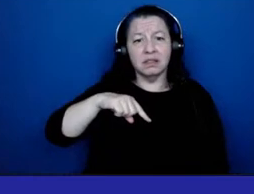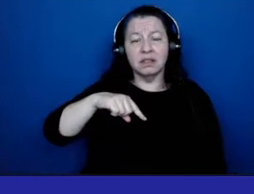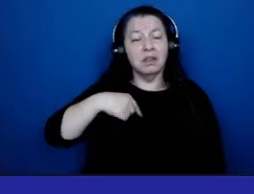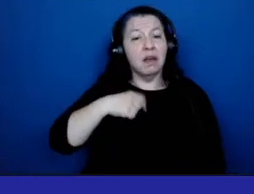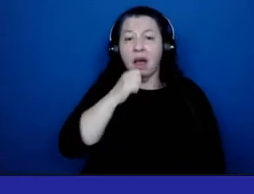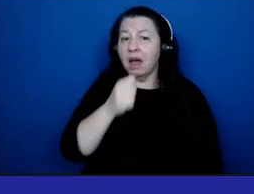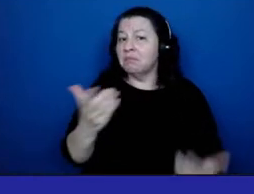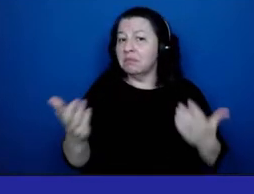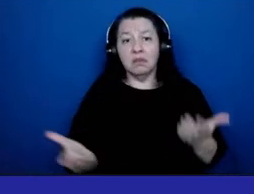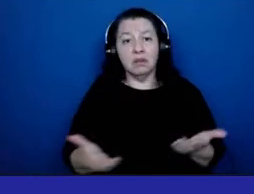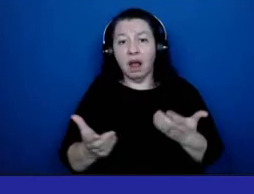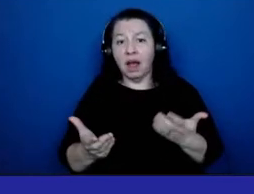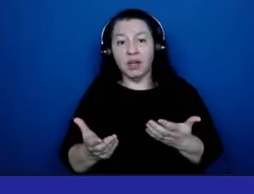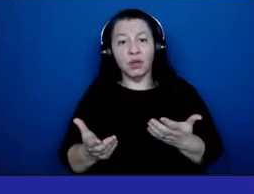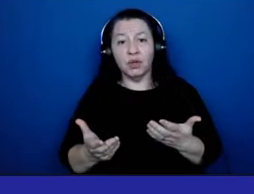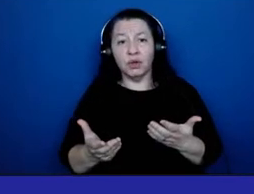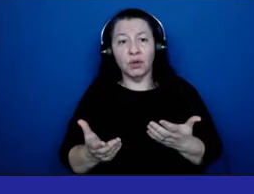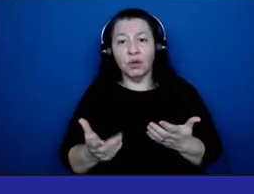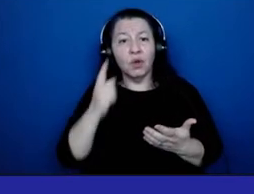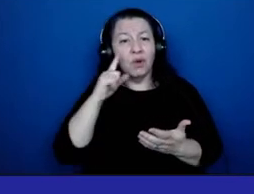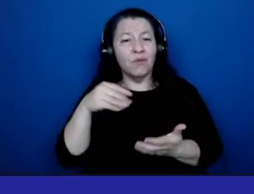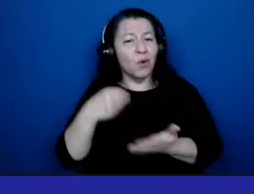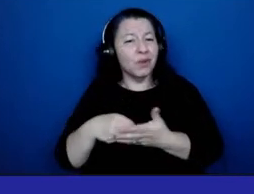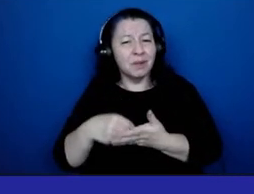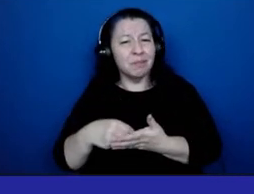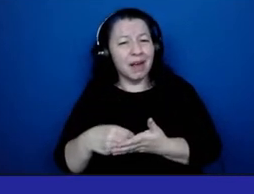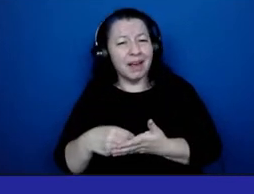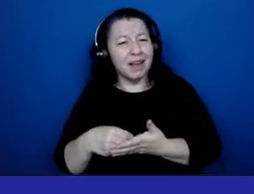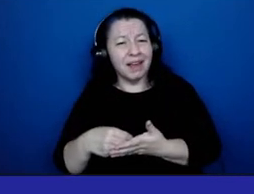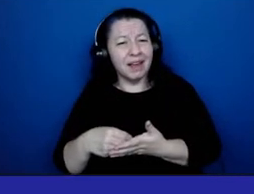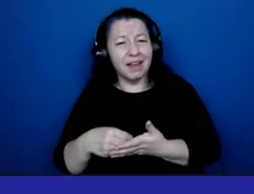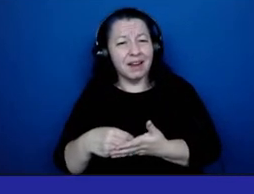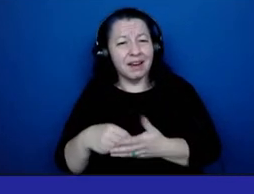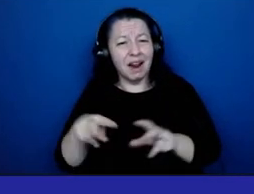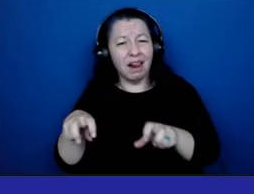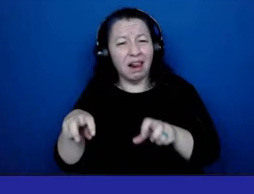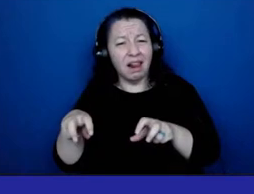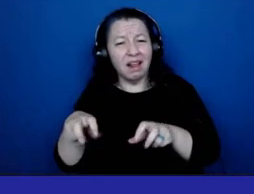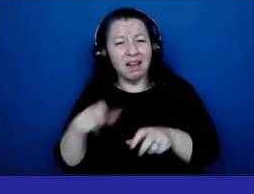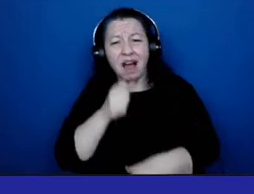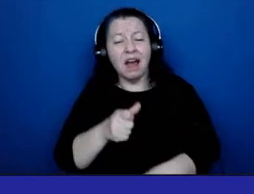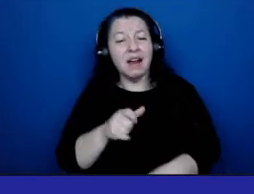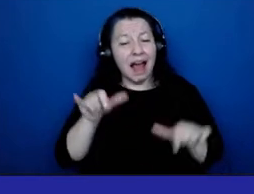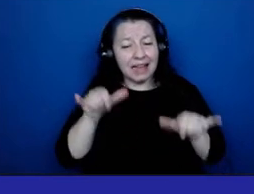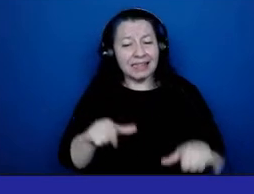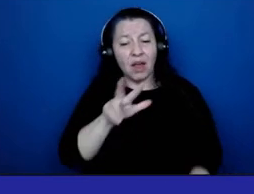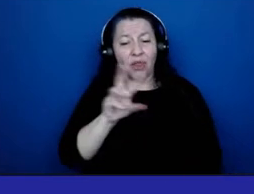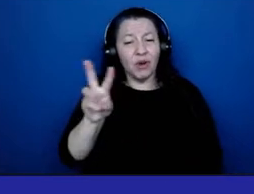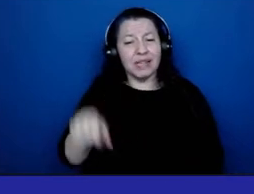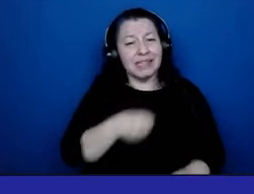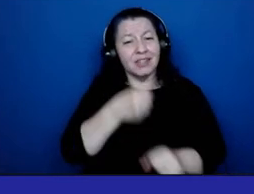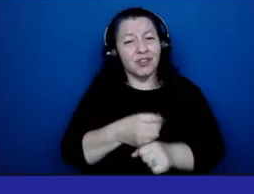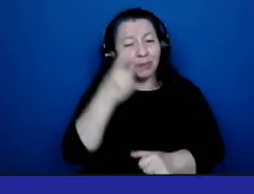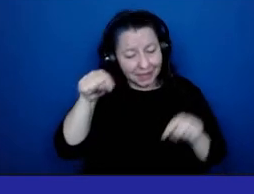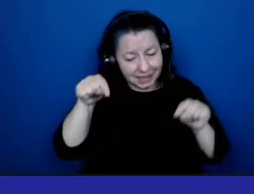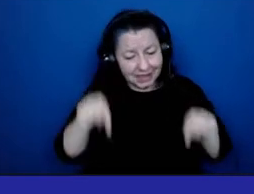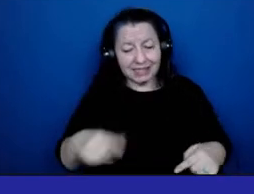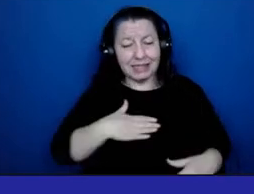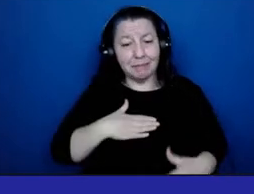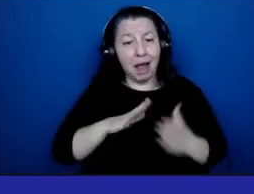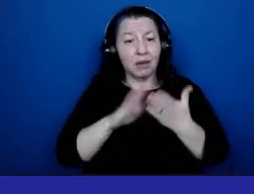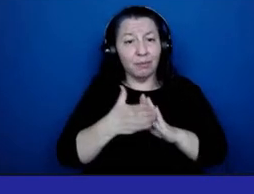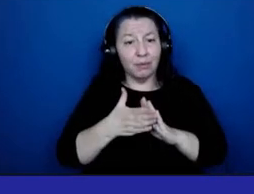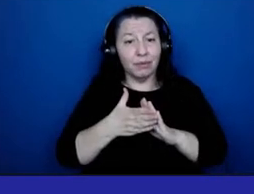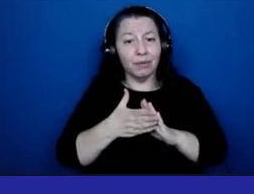for the money. I stayed here 36 years because this is my community. I